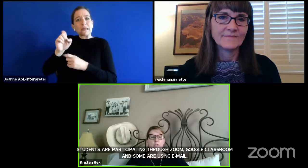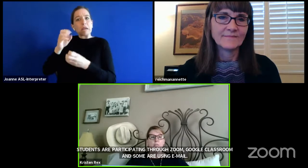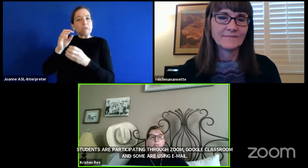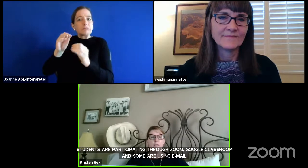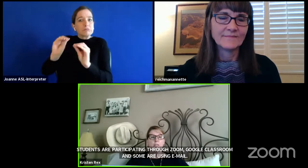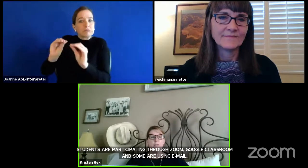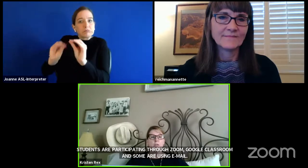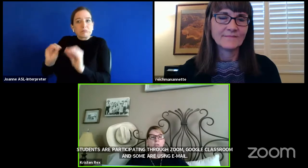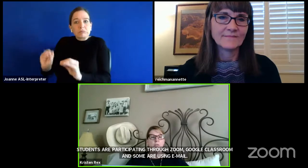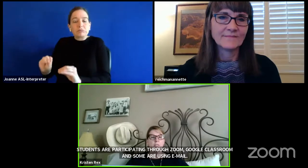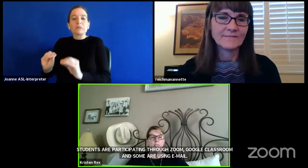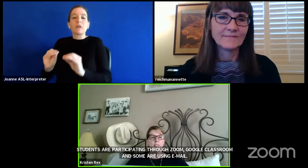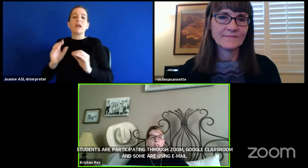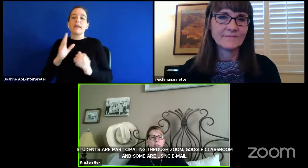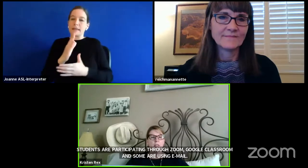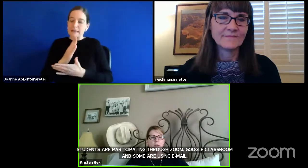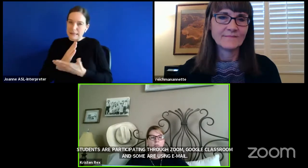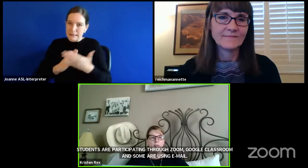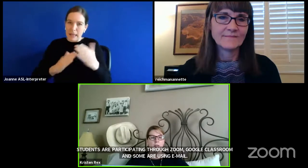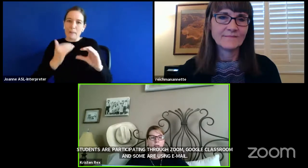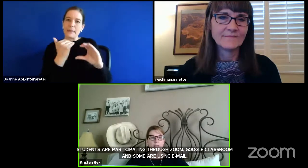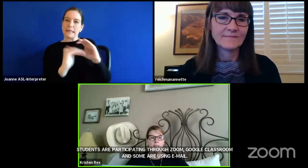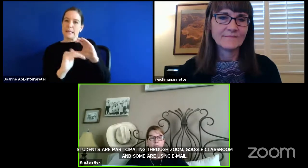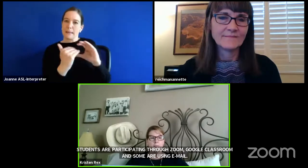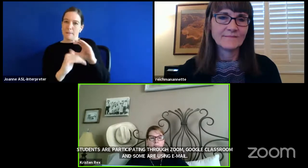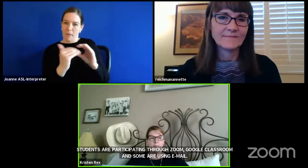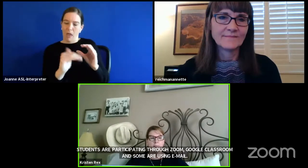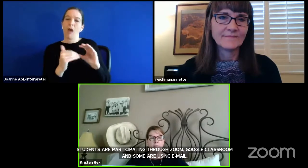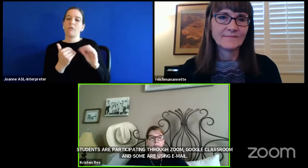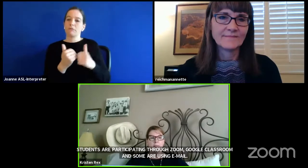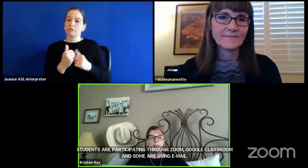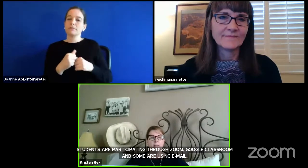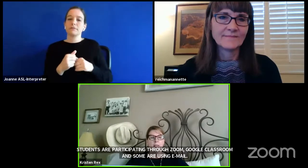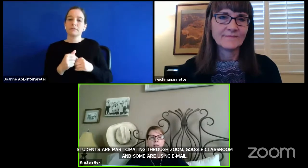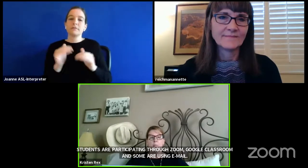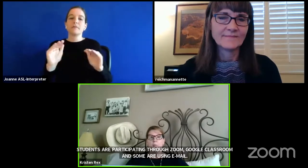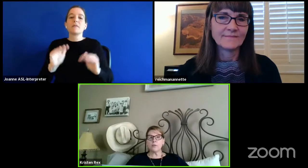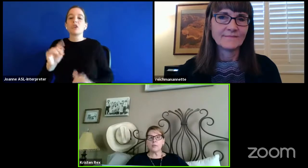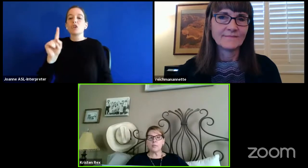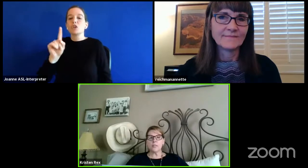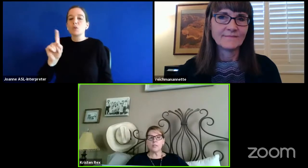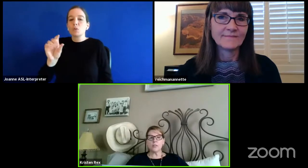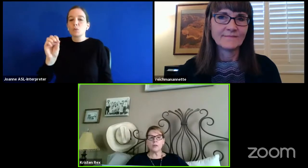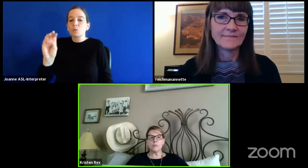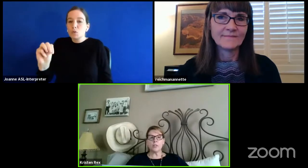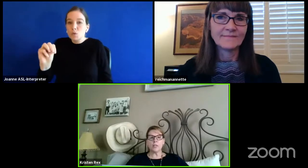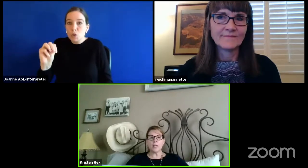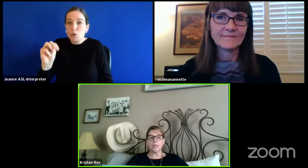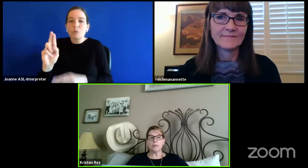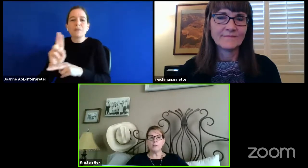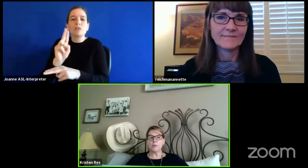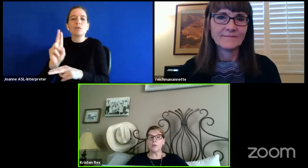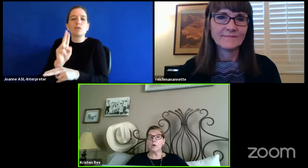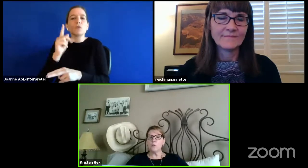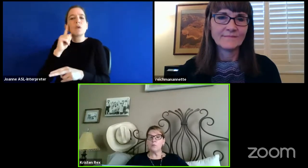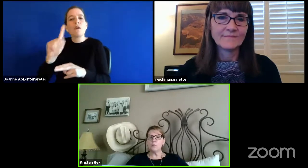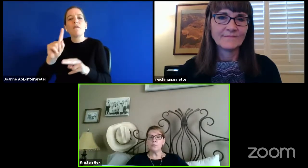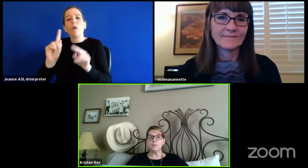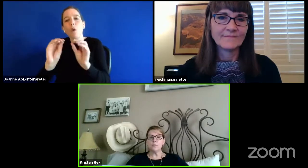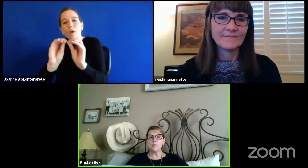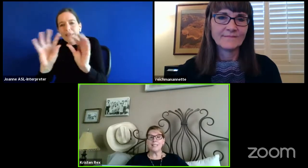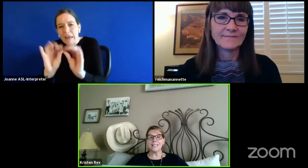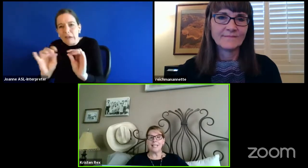Zoom sessions are used to teach and clarify content. And our middle school teachers have been checking in with their